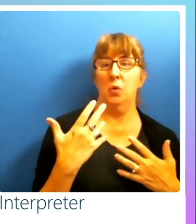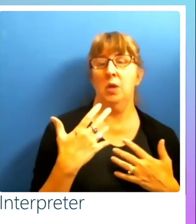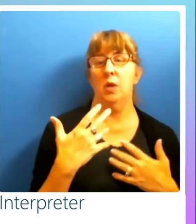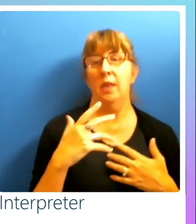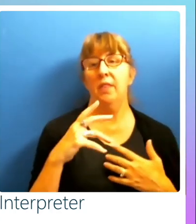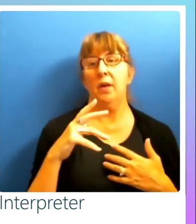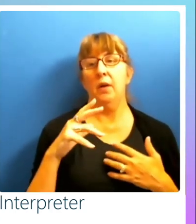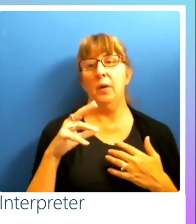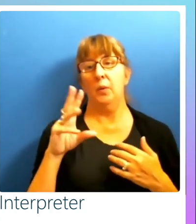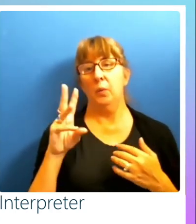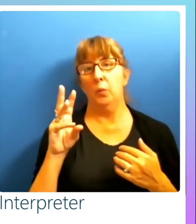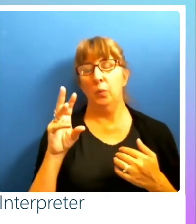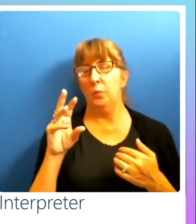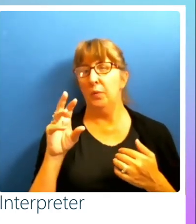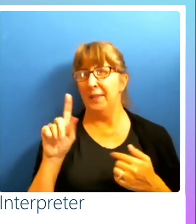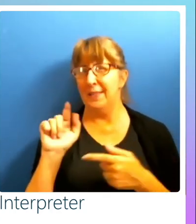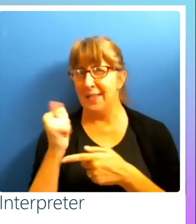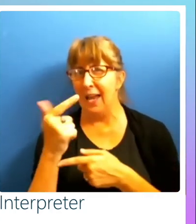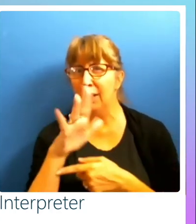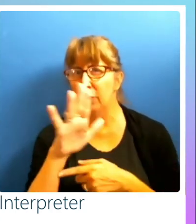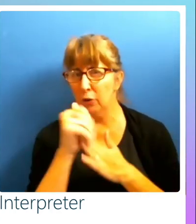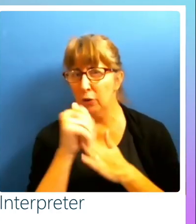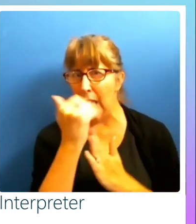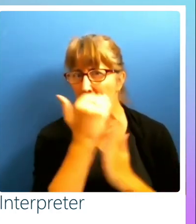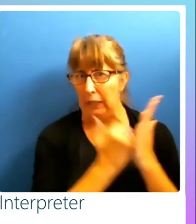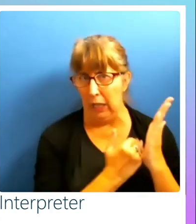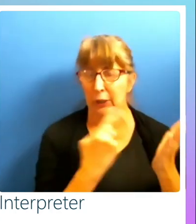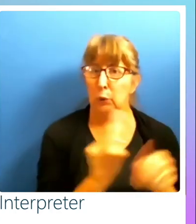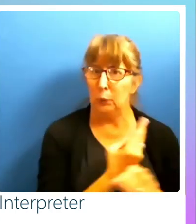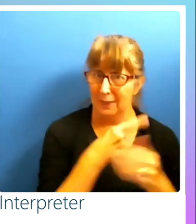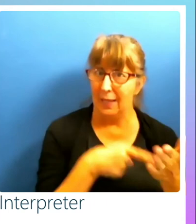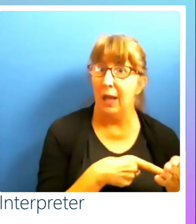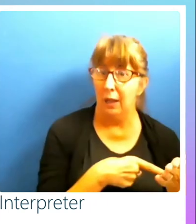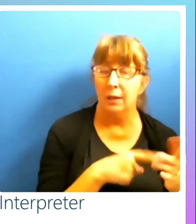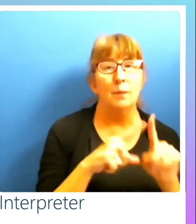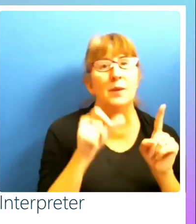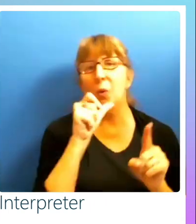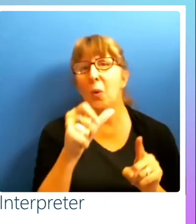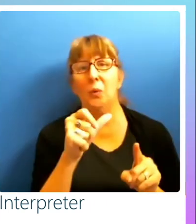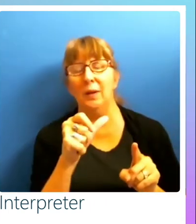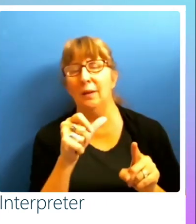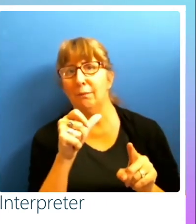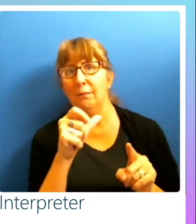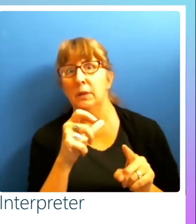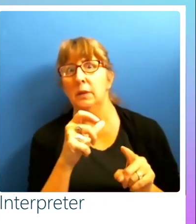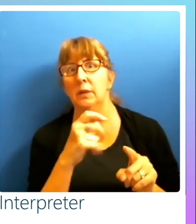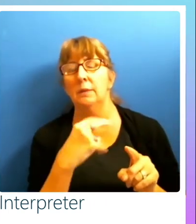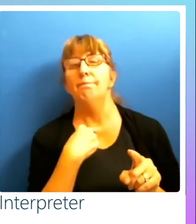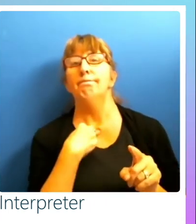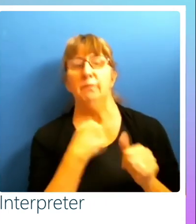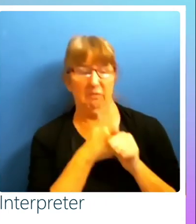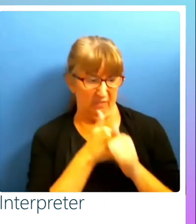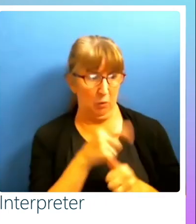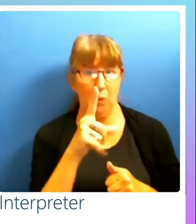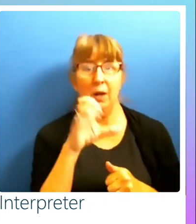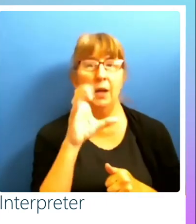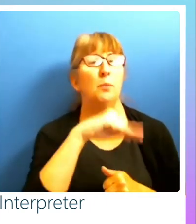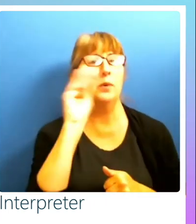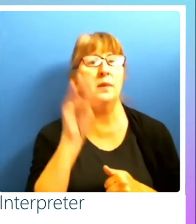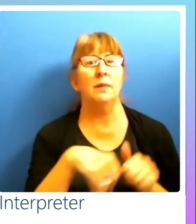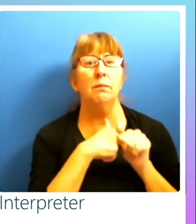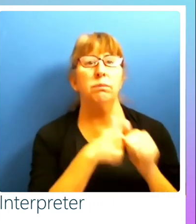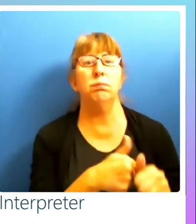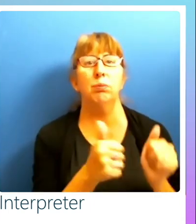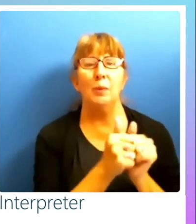but don't get too caught up into the, the notion of trying to make it 100% WCAG